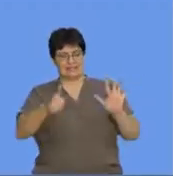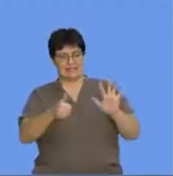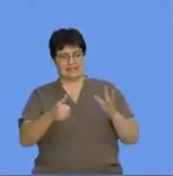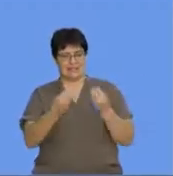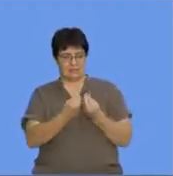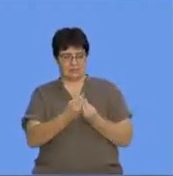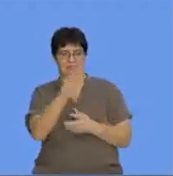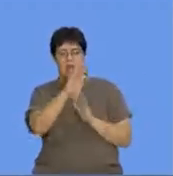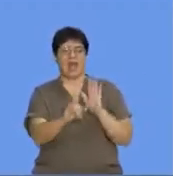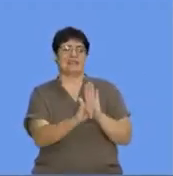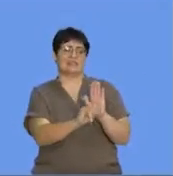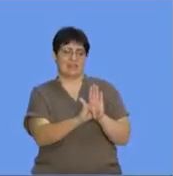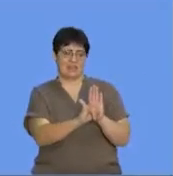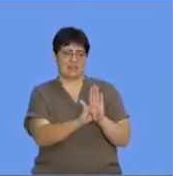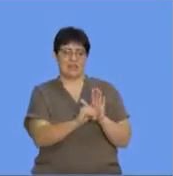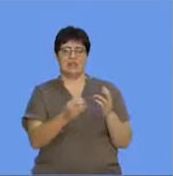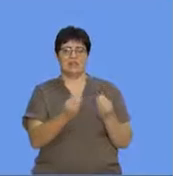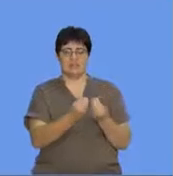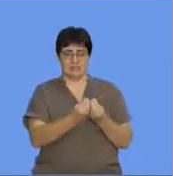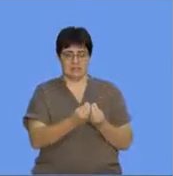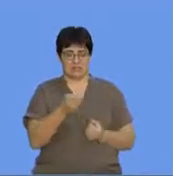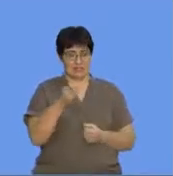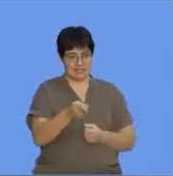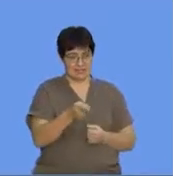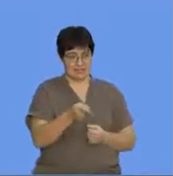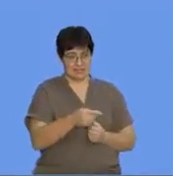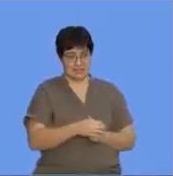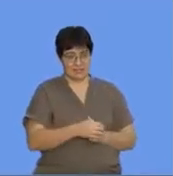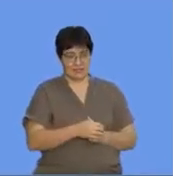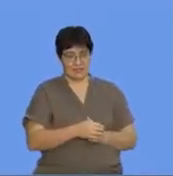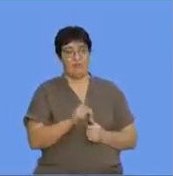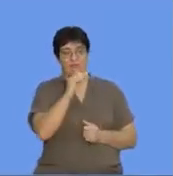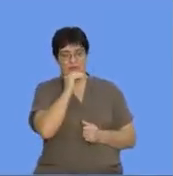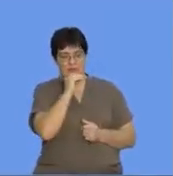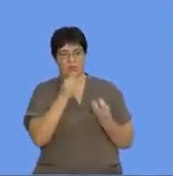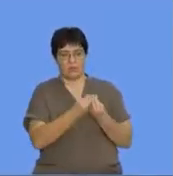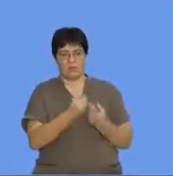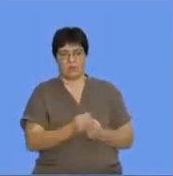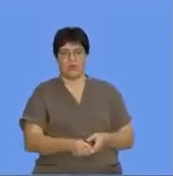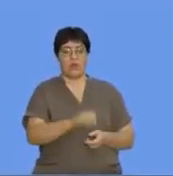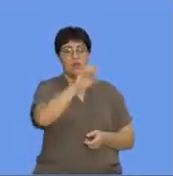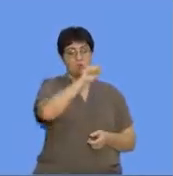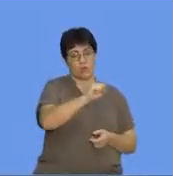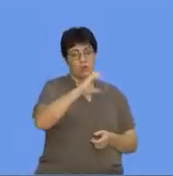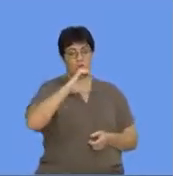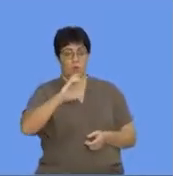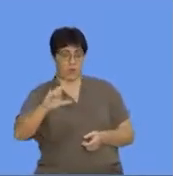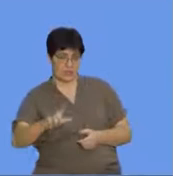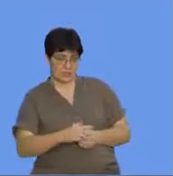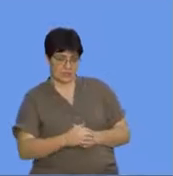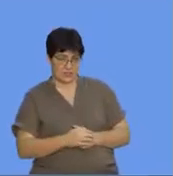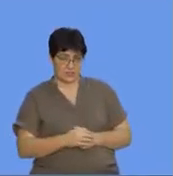the substances that are actually compounds. We've got sodium chloride. Sodium chloride actually